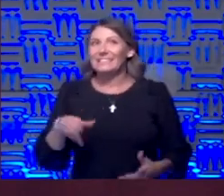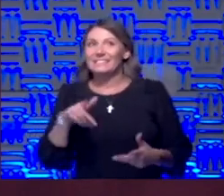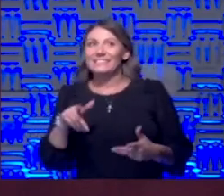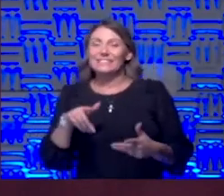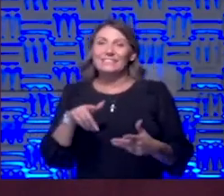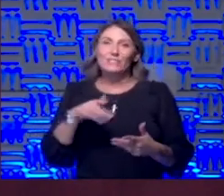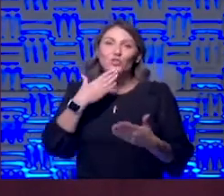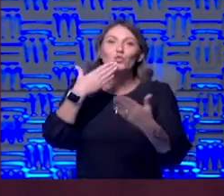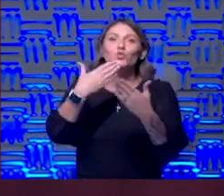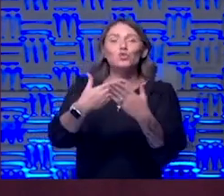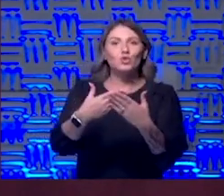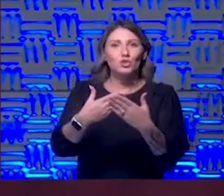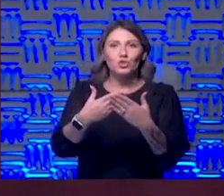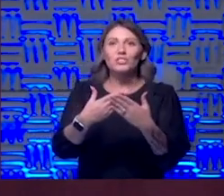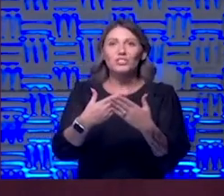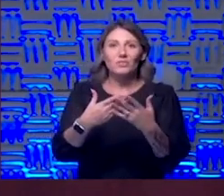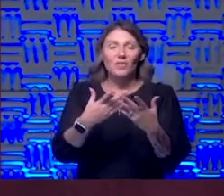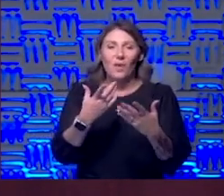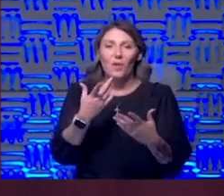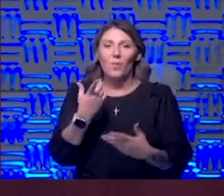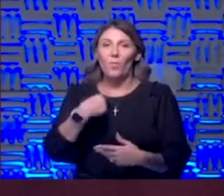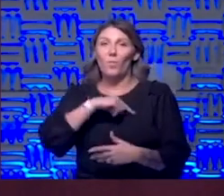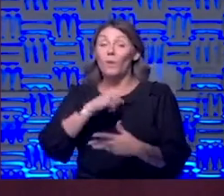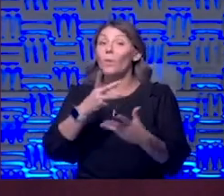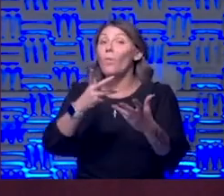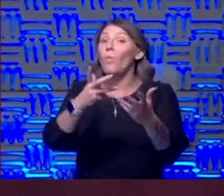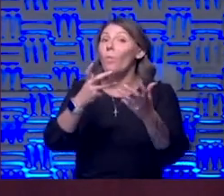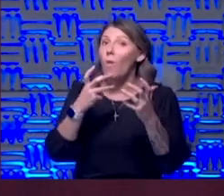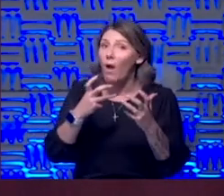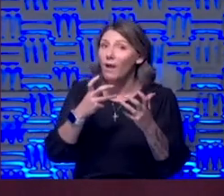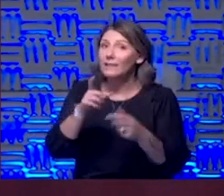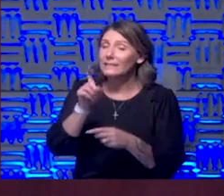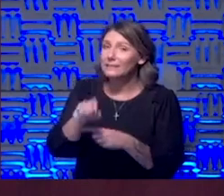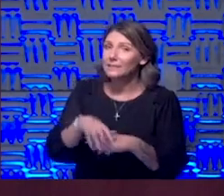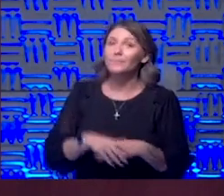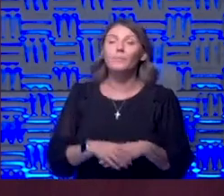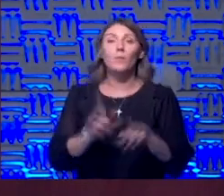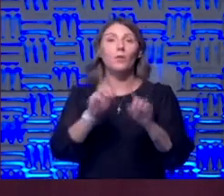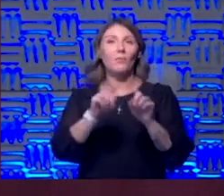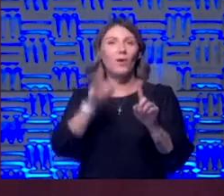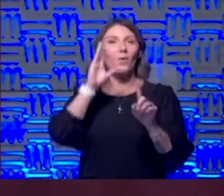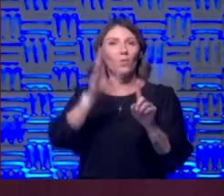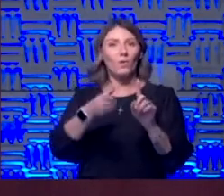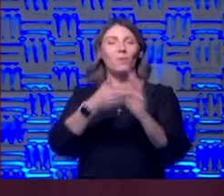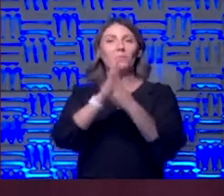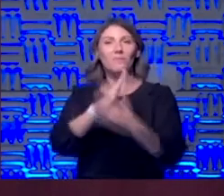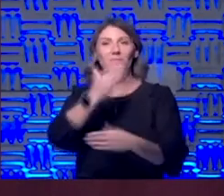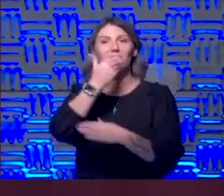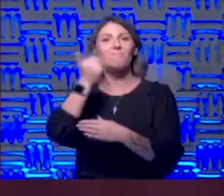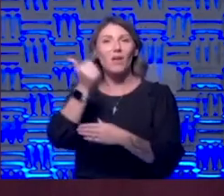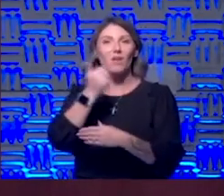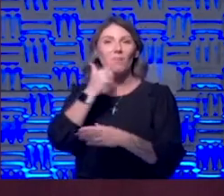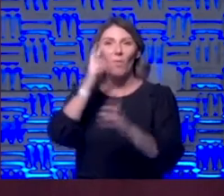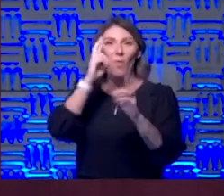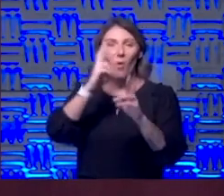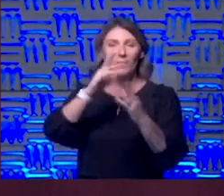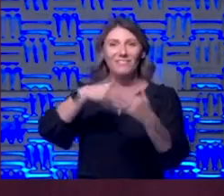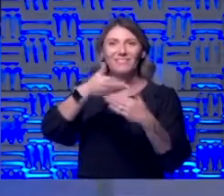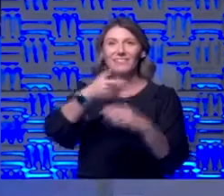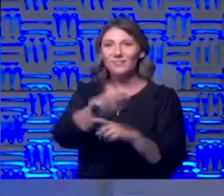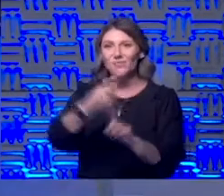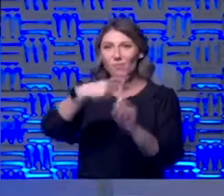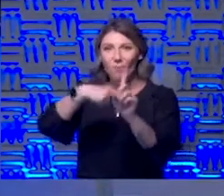good as that we really want them to be but we're going to get better i'm hoping over the next few months